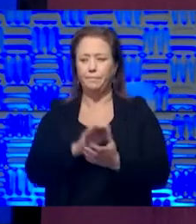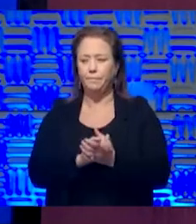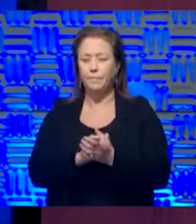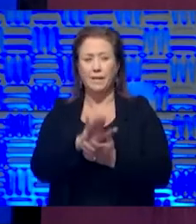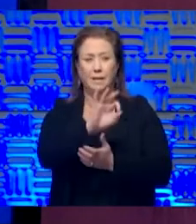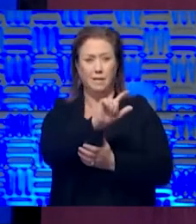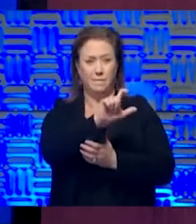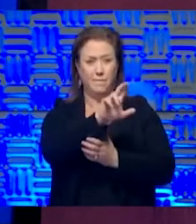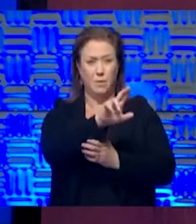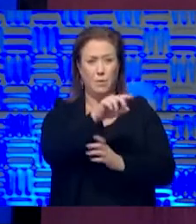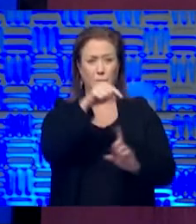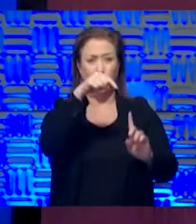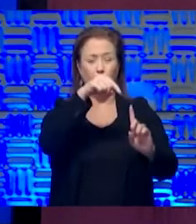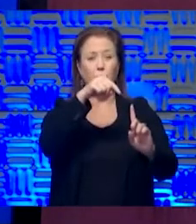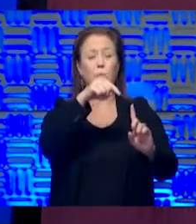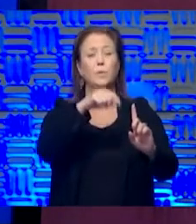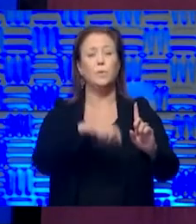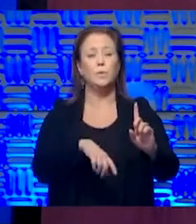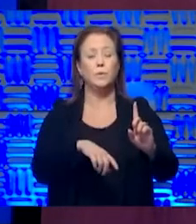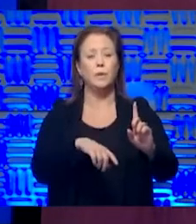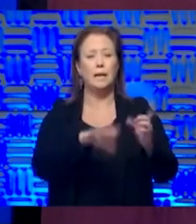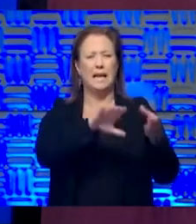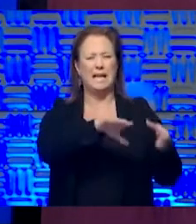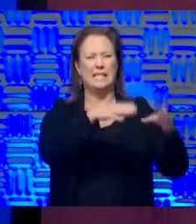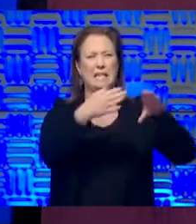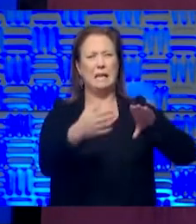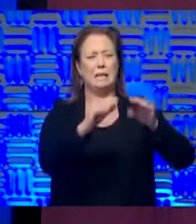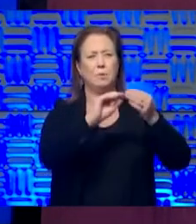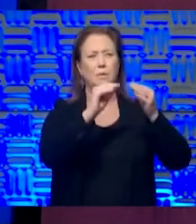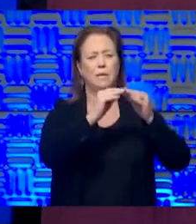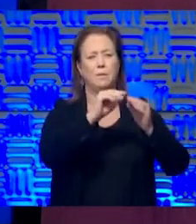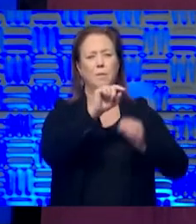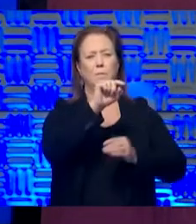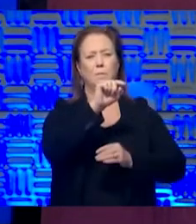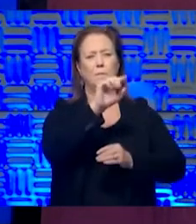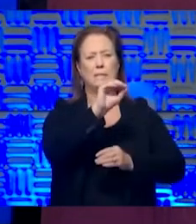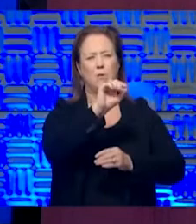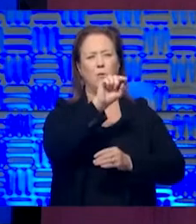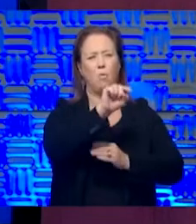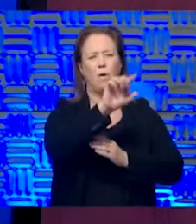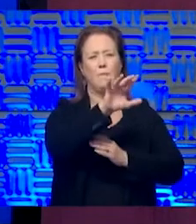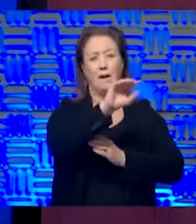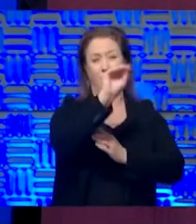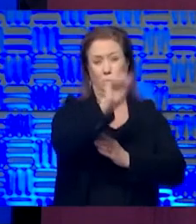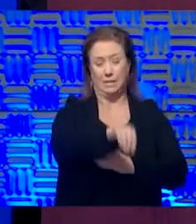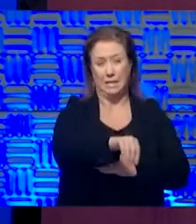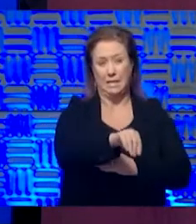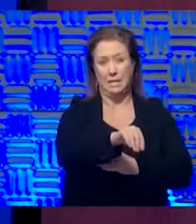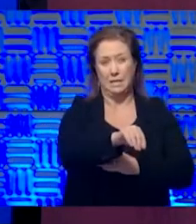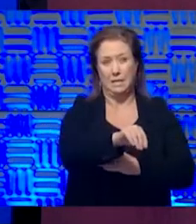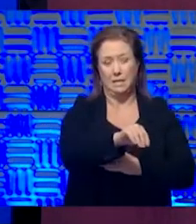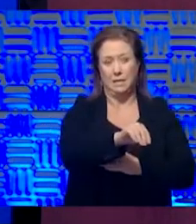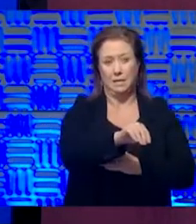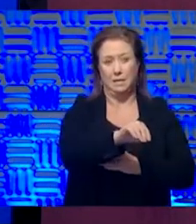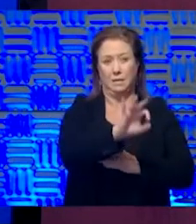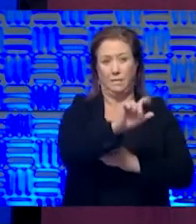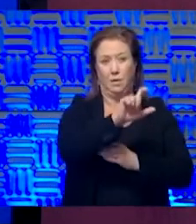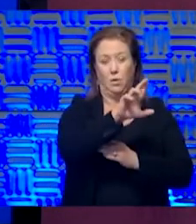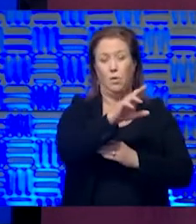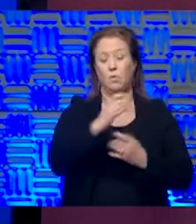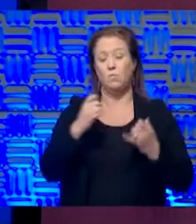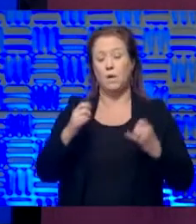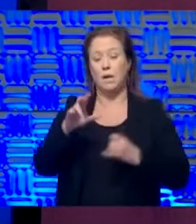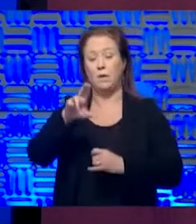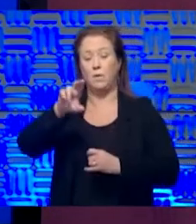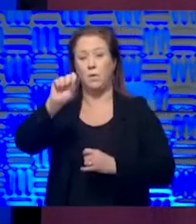you know, the flu has a death rate of about 0.5 percent. Um, right now in the